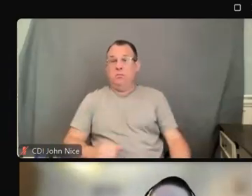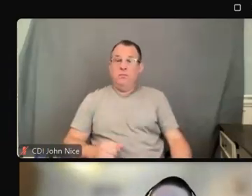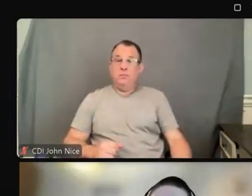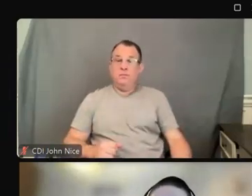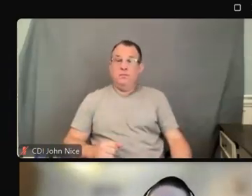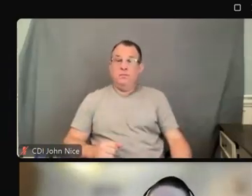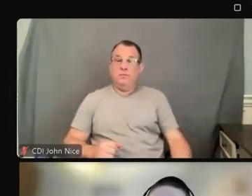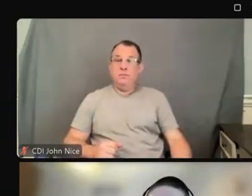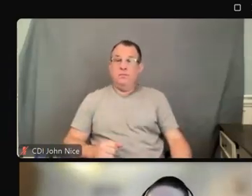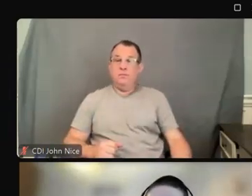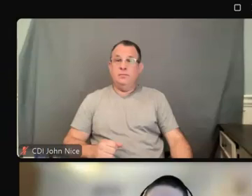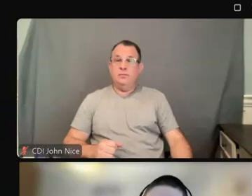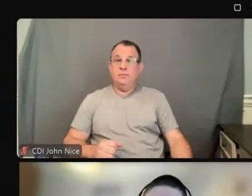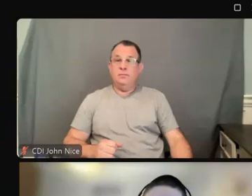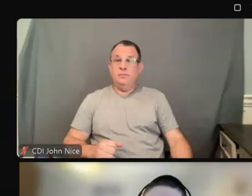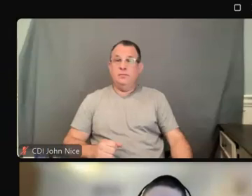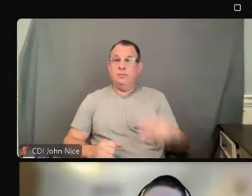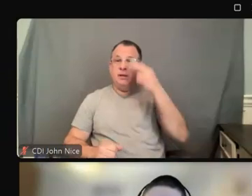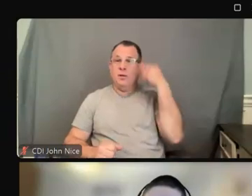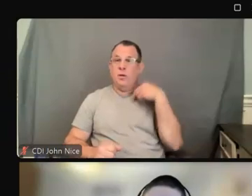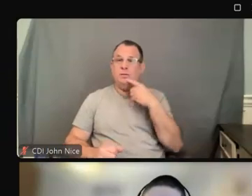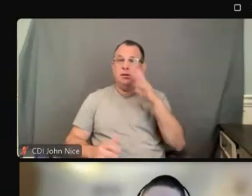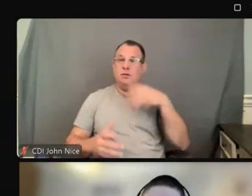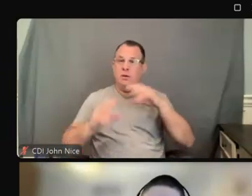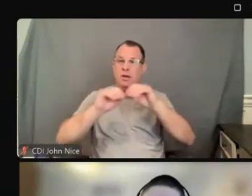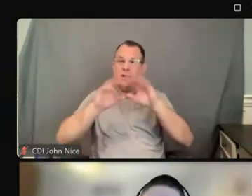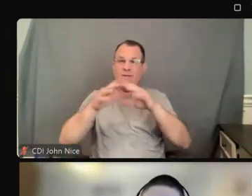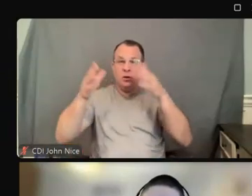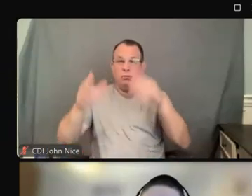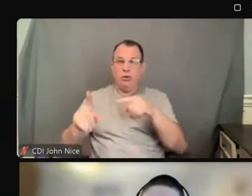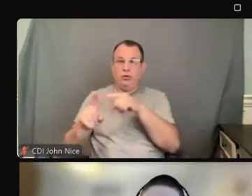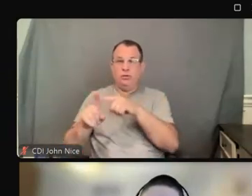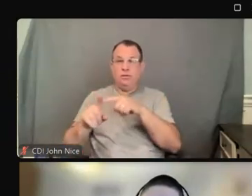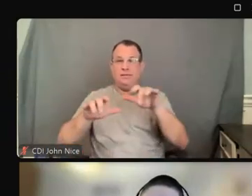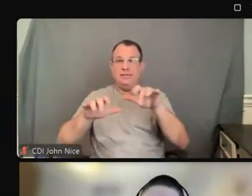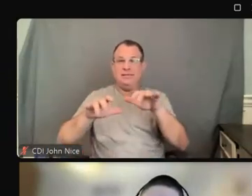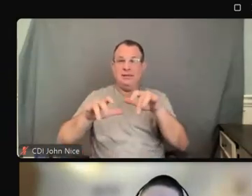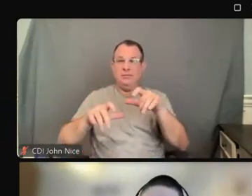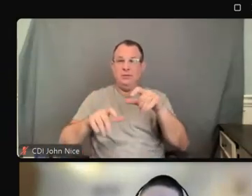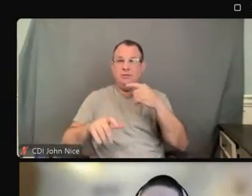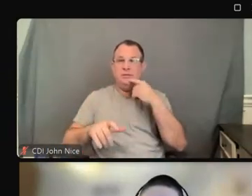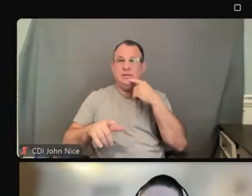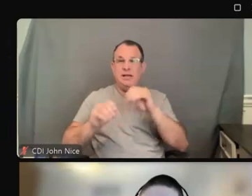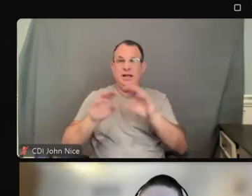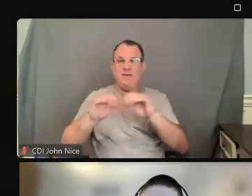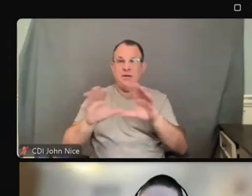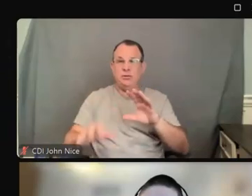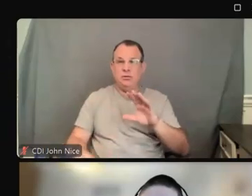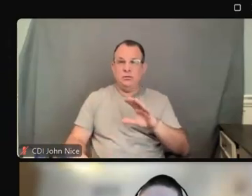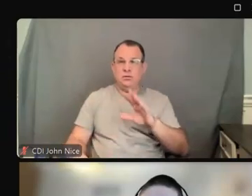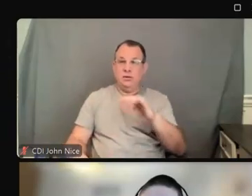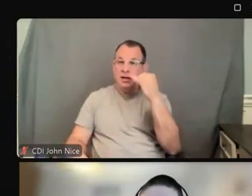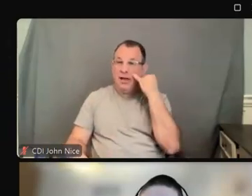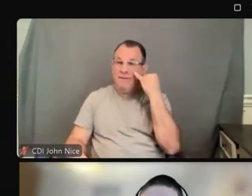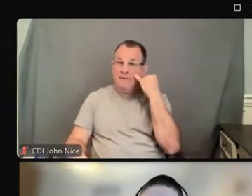Just to clarify, the person who wrote this question clarified later that their question was, if it happens to be a paid companion who